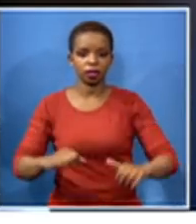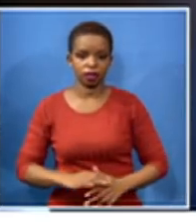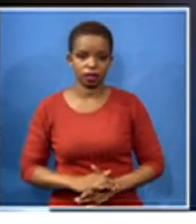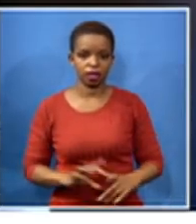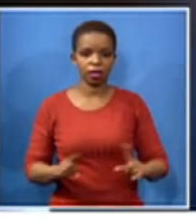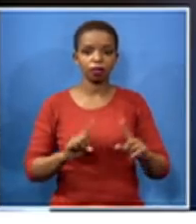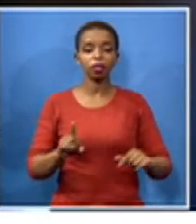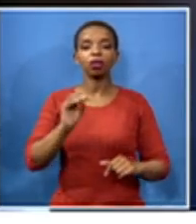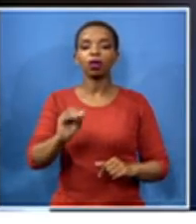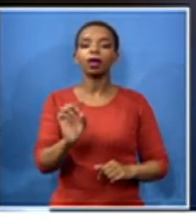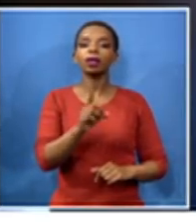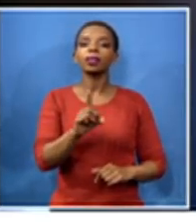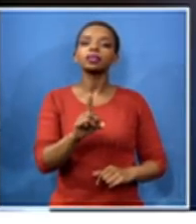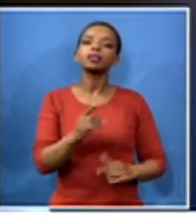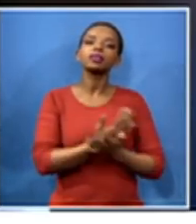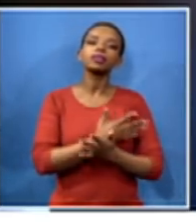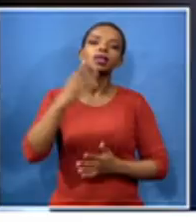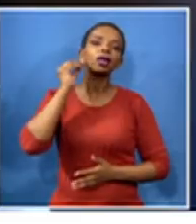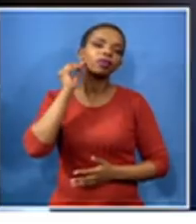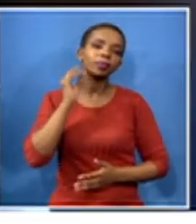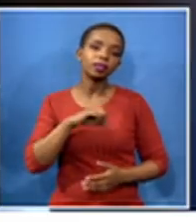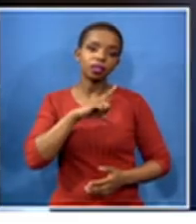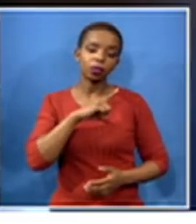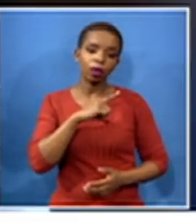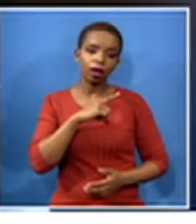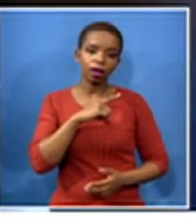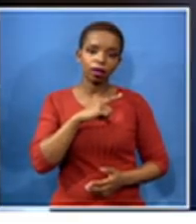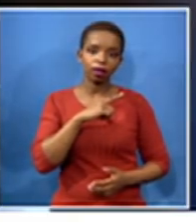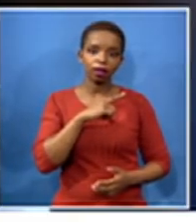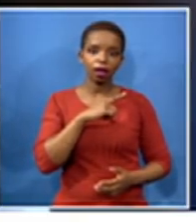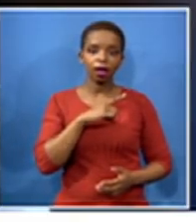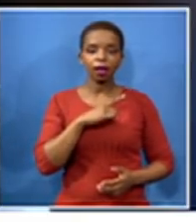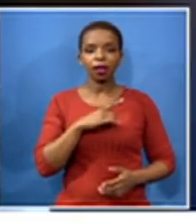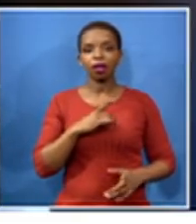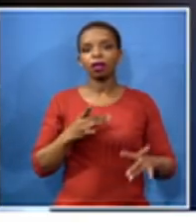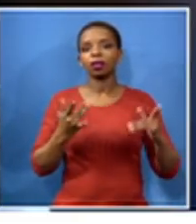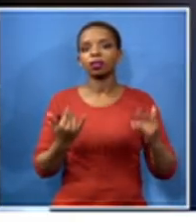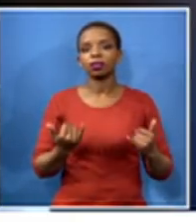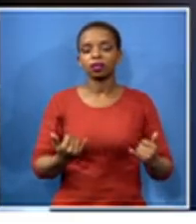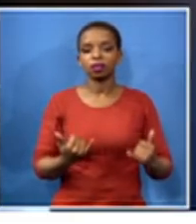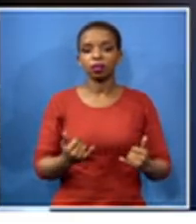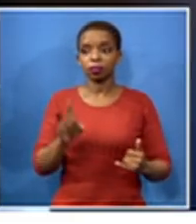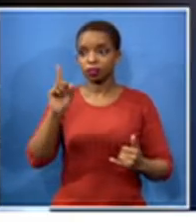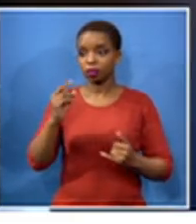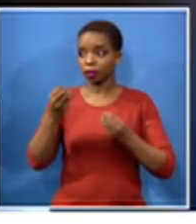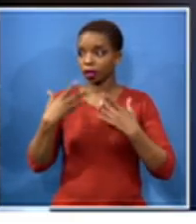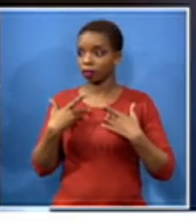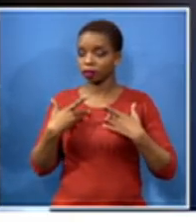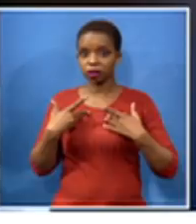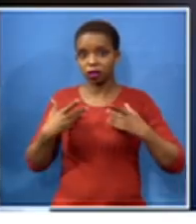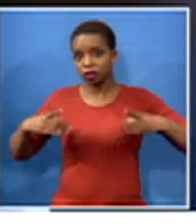after all because currently our country needs leaders will give direction leaders uh